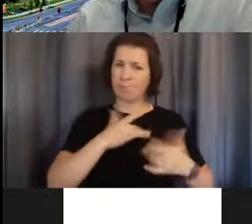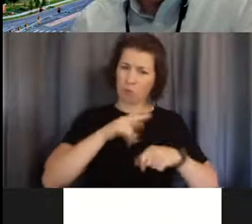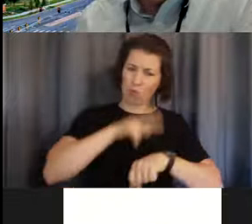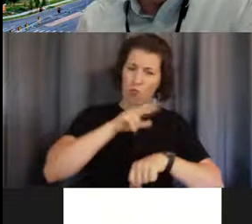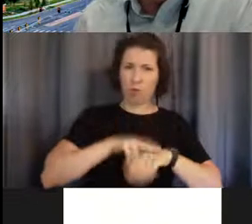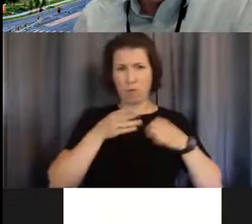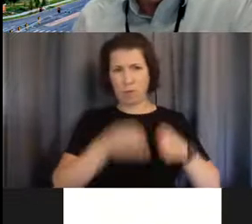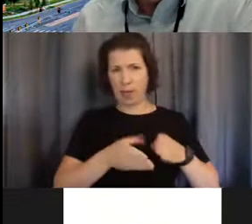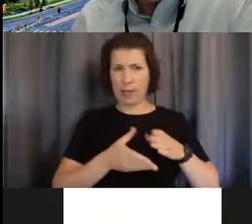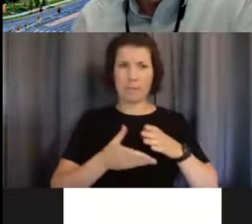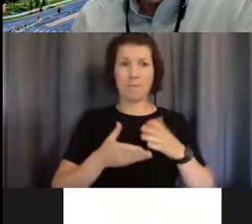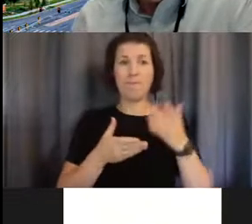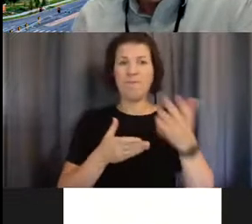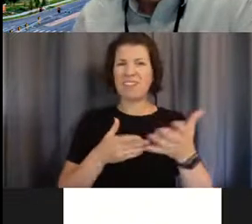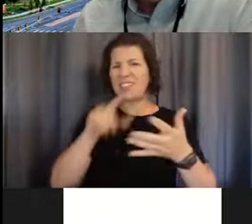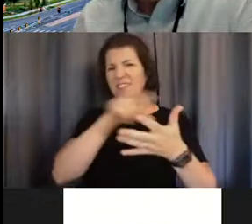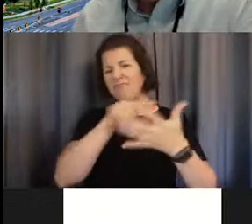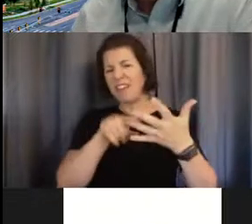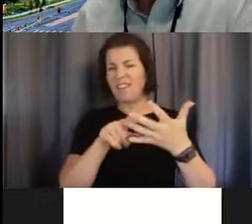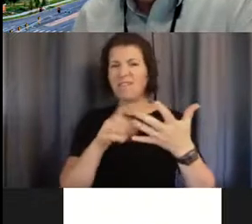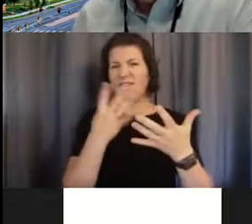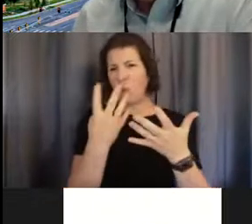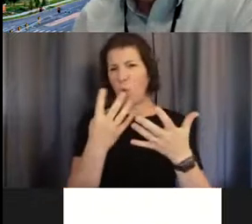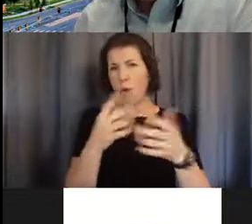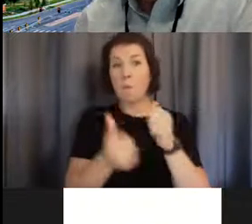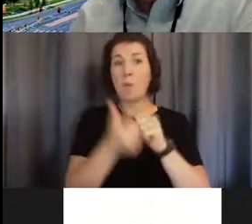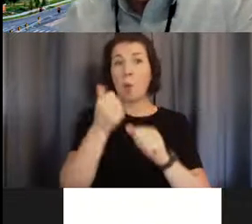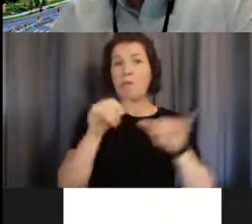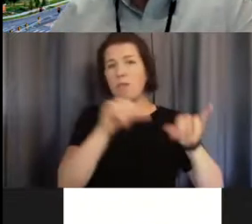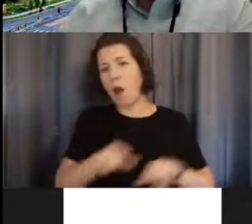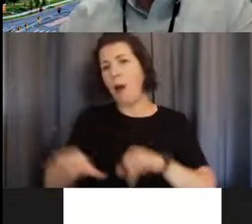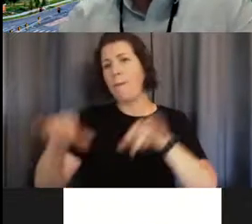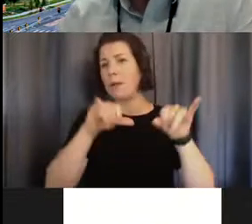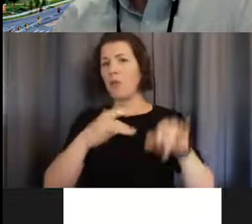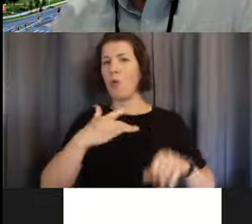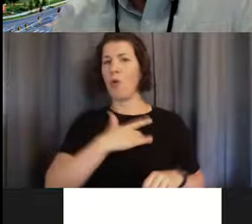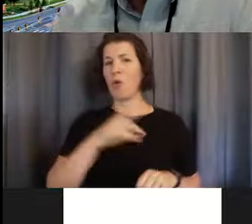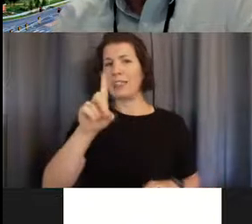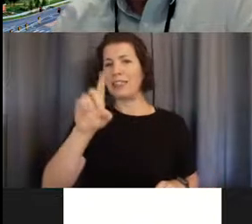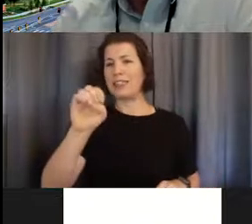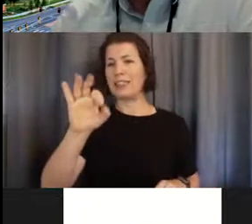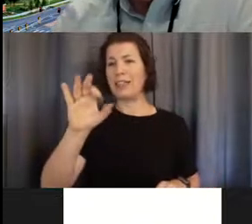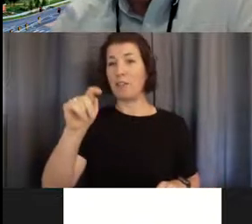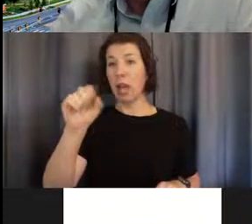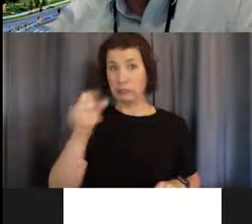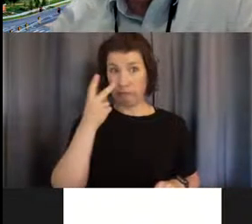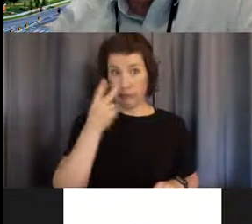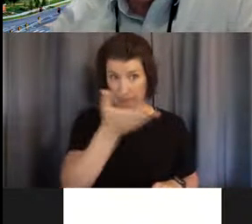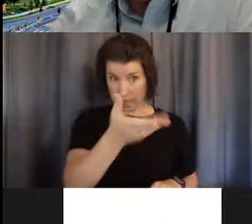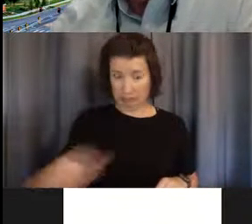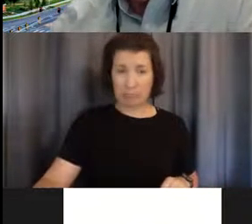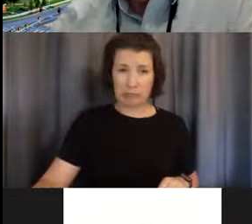or four of the most common heart defects that require